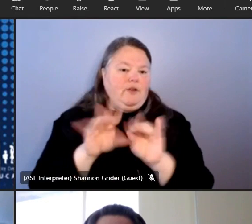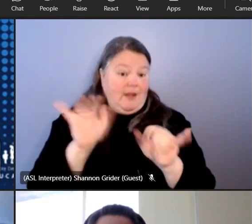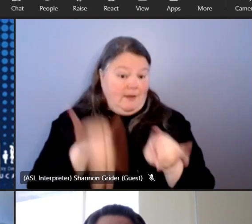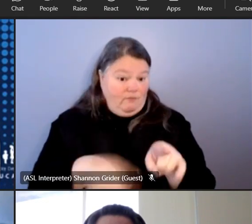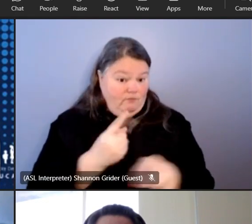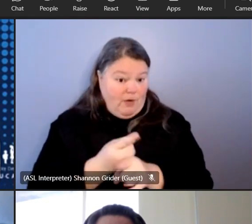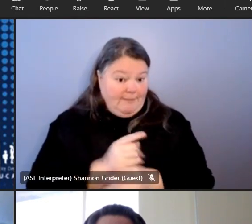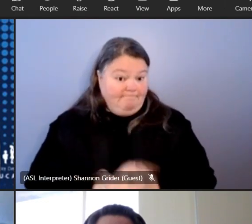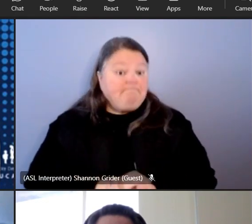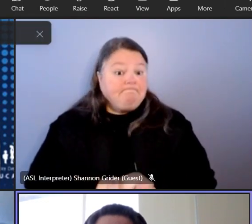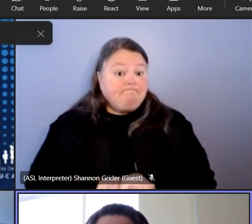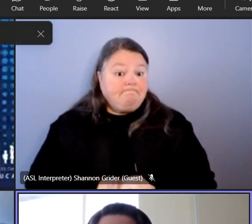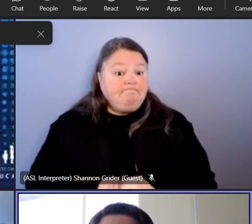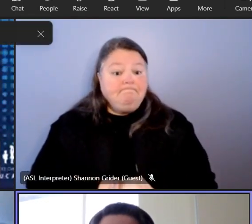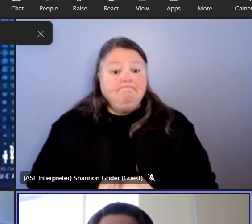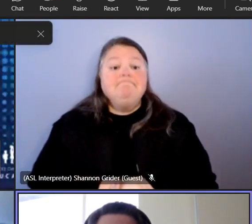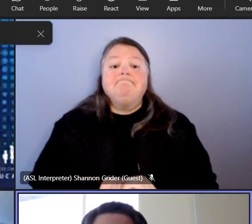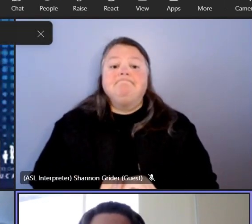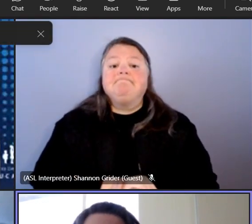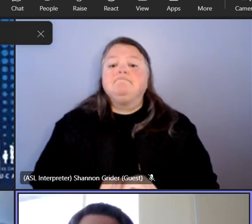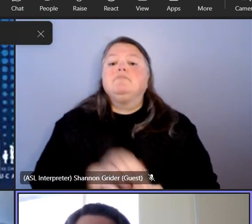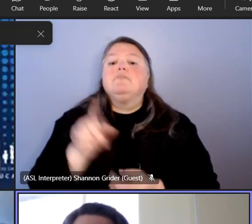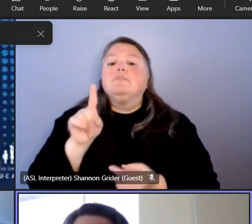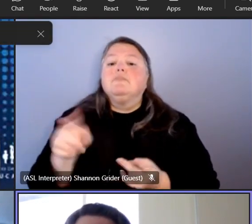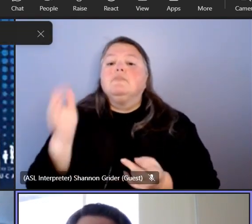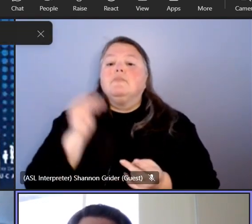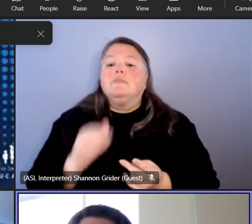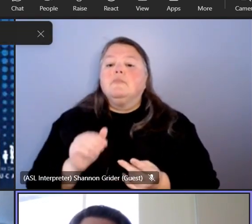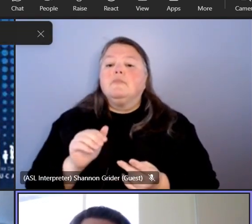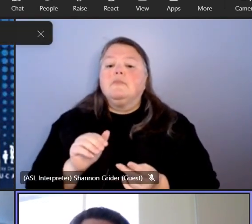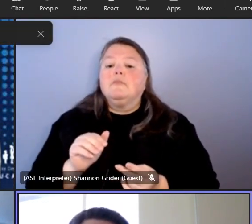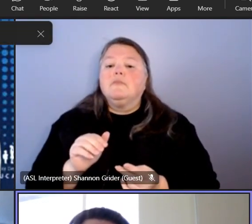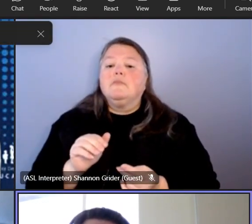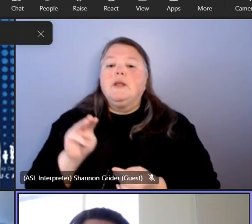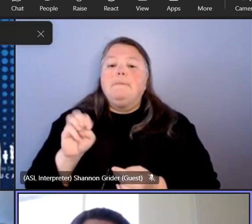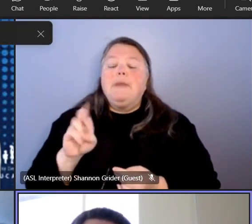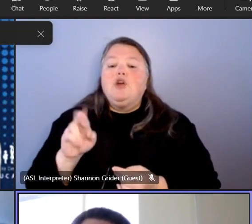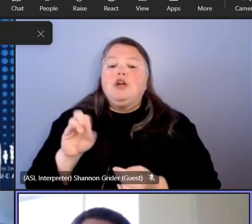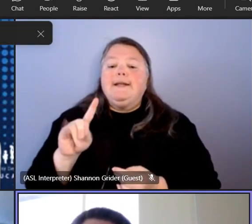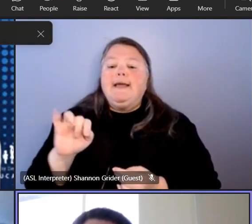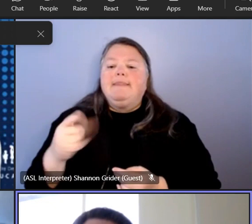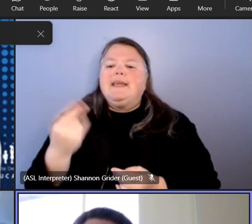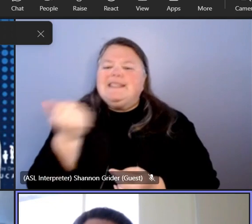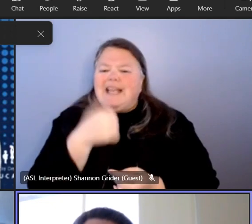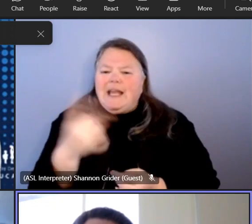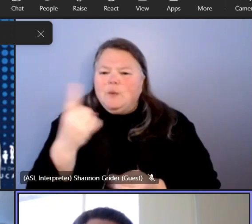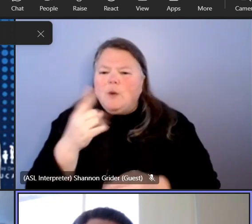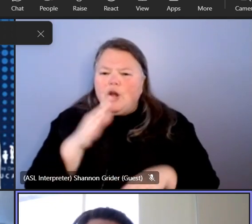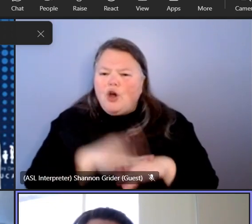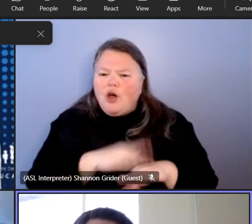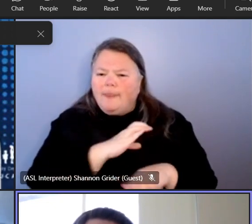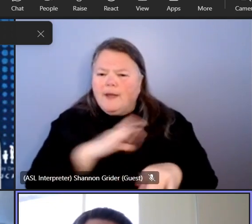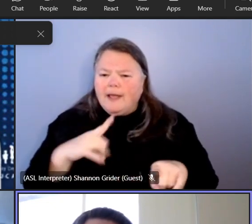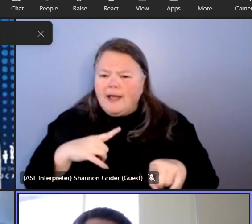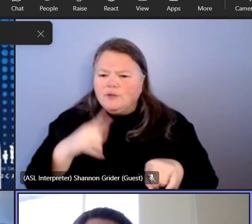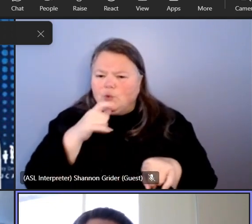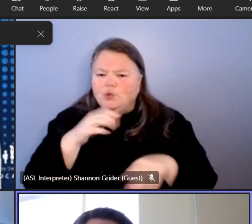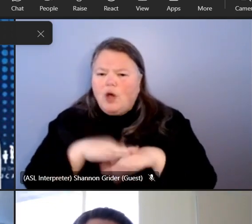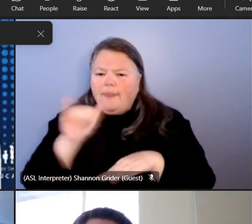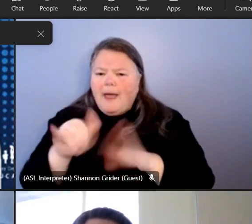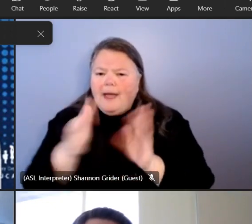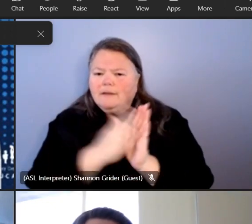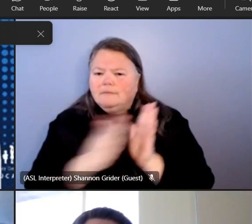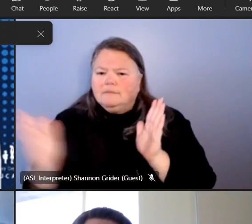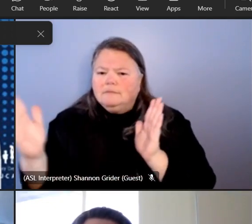are there any members on the council that serve on the continuum typically there are a few student representatives